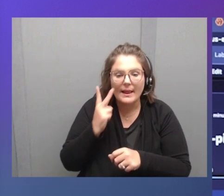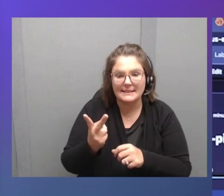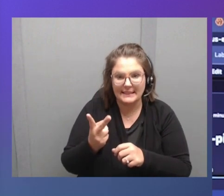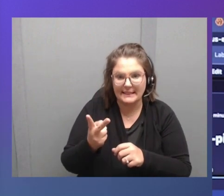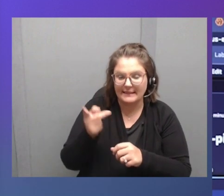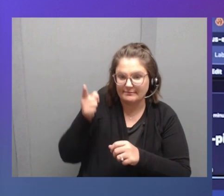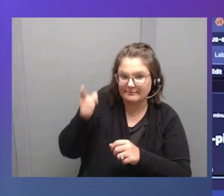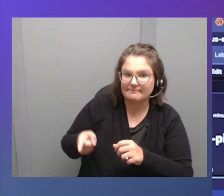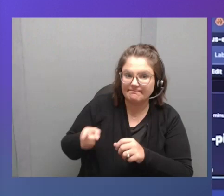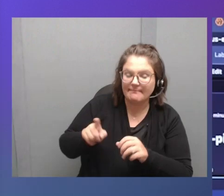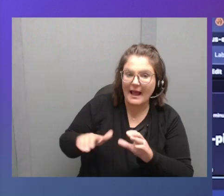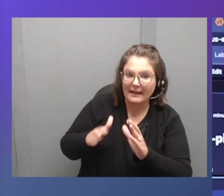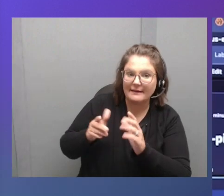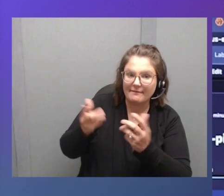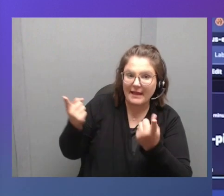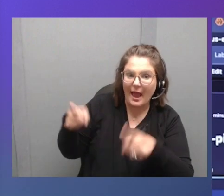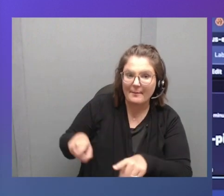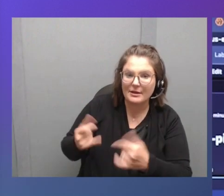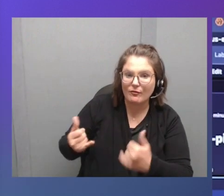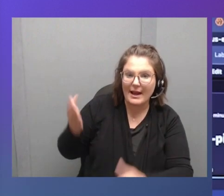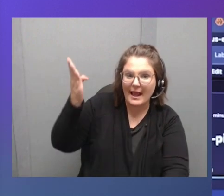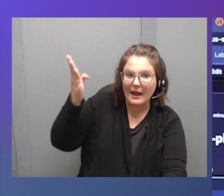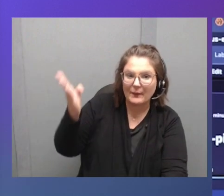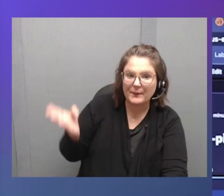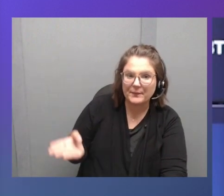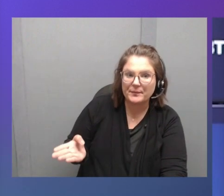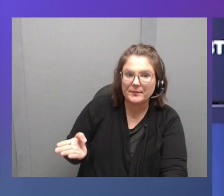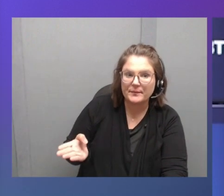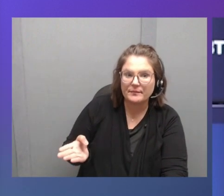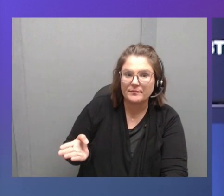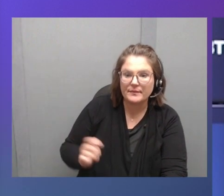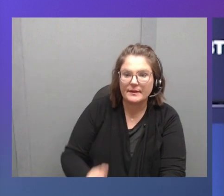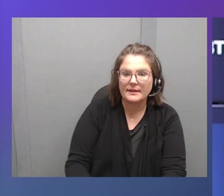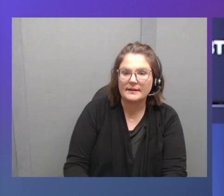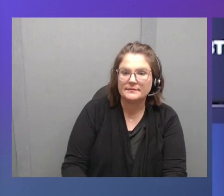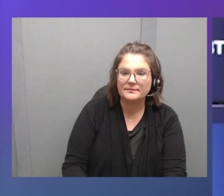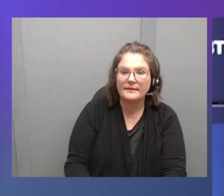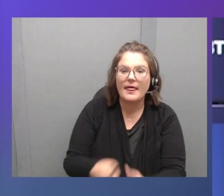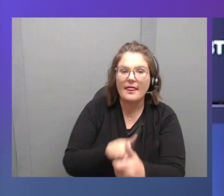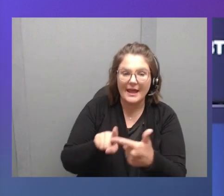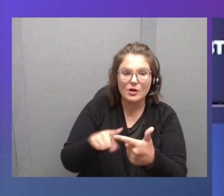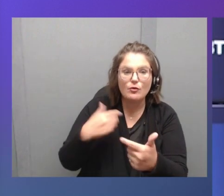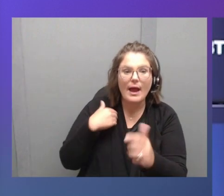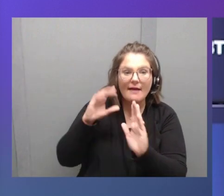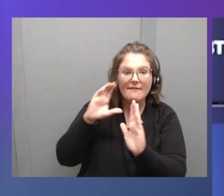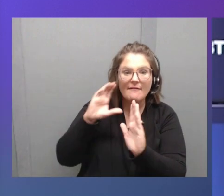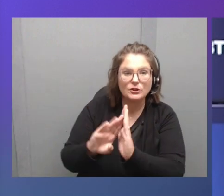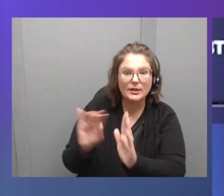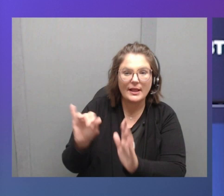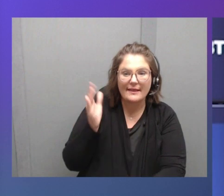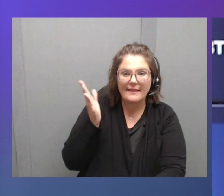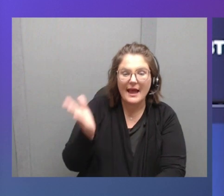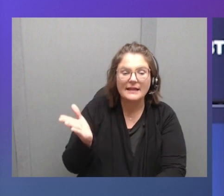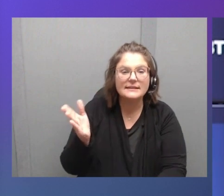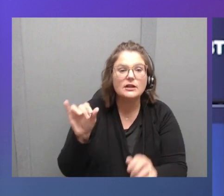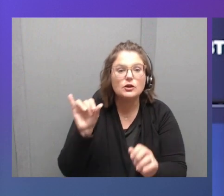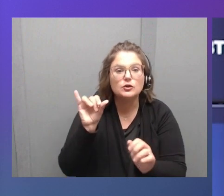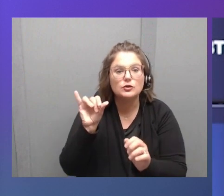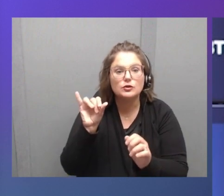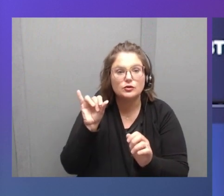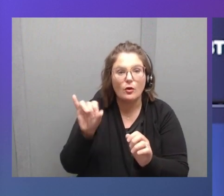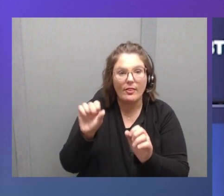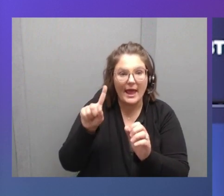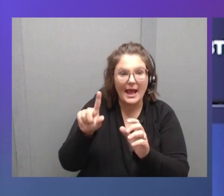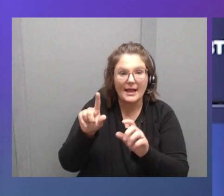As a result of it, basically you have images like that. Where you made a detection in our case of pedestrians and vehicles.